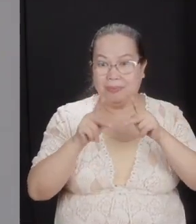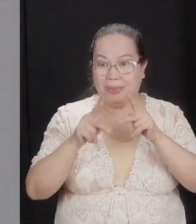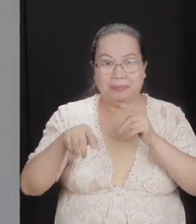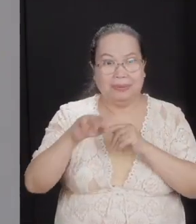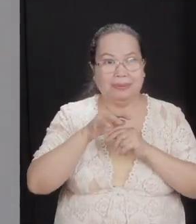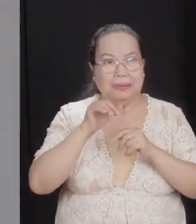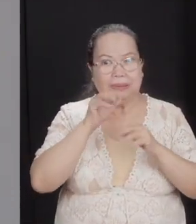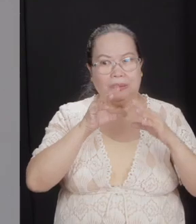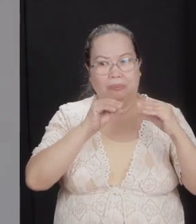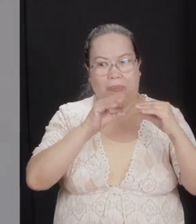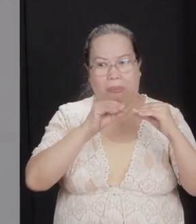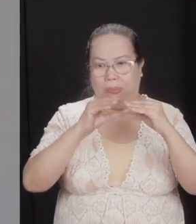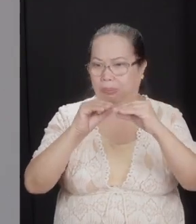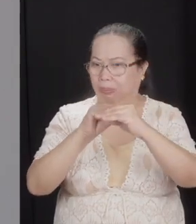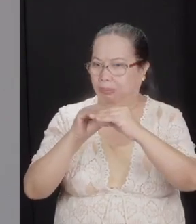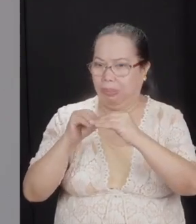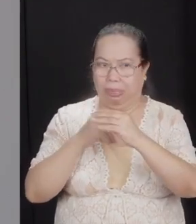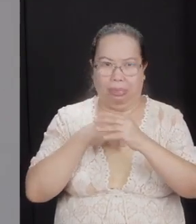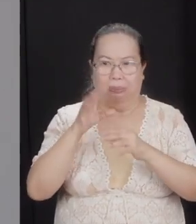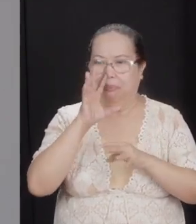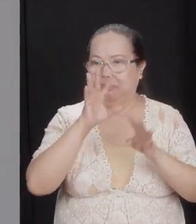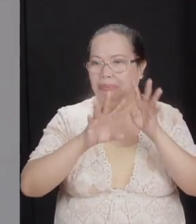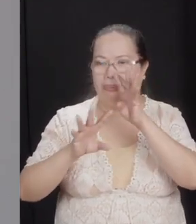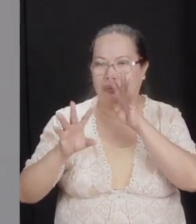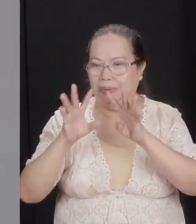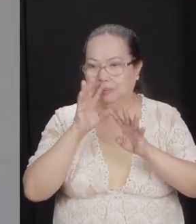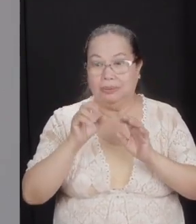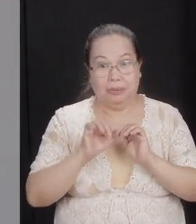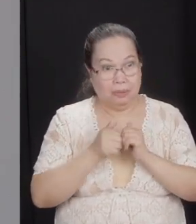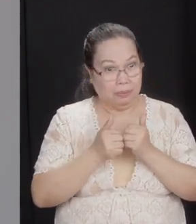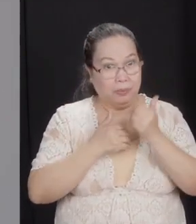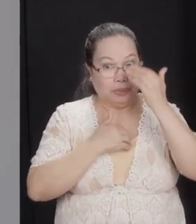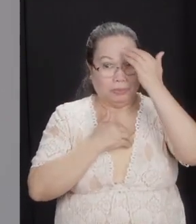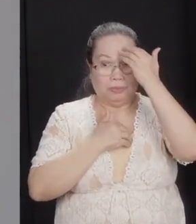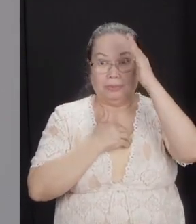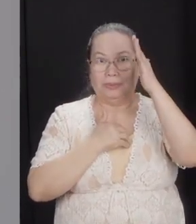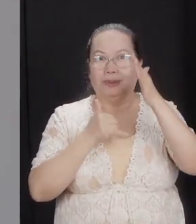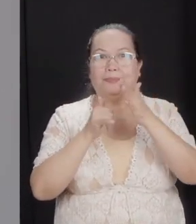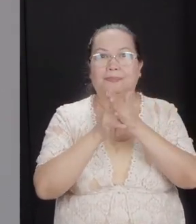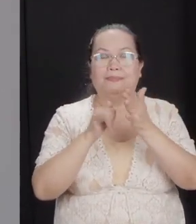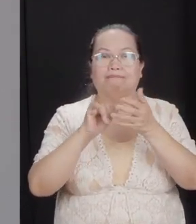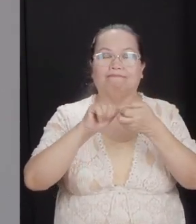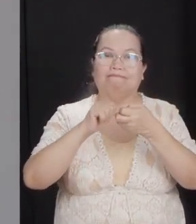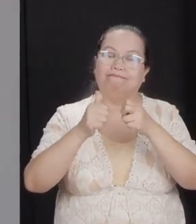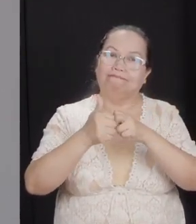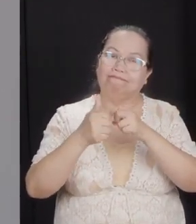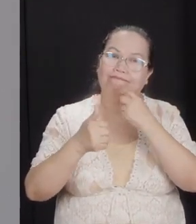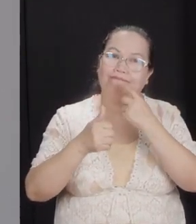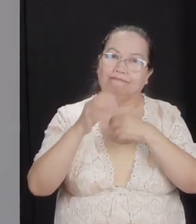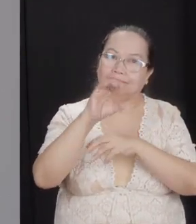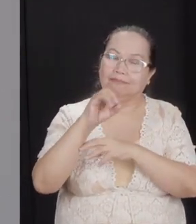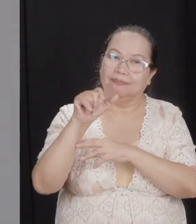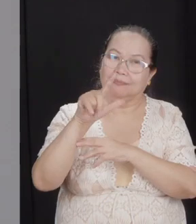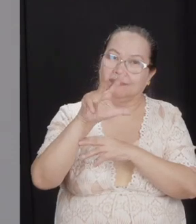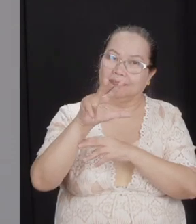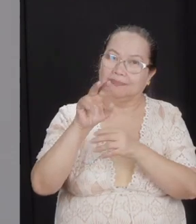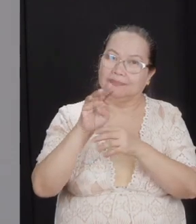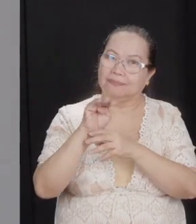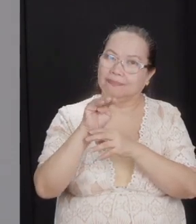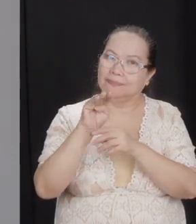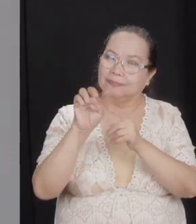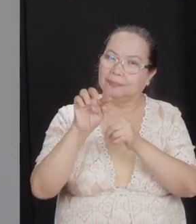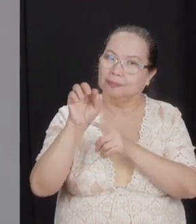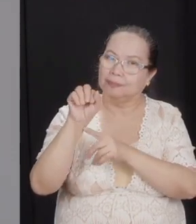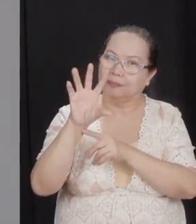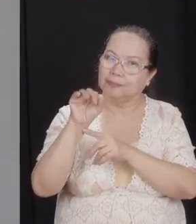have not been talking to each other for ages. We don't know. And that's the problem. And Colossians 3, 14 to 15 reminds us,